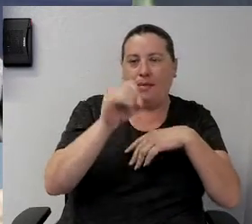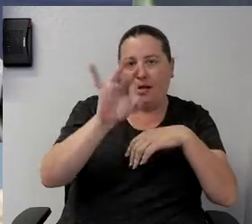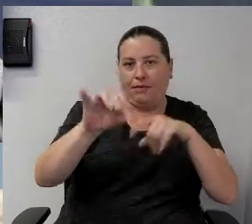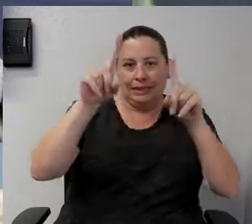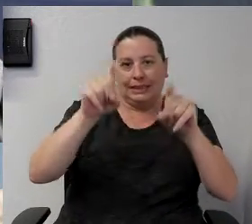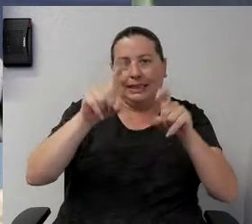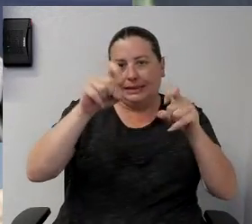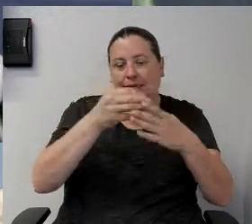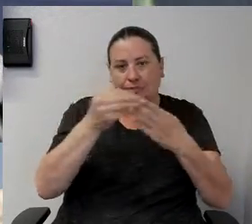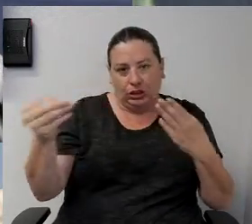right so right